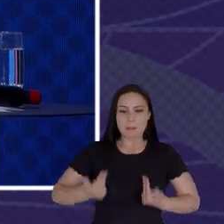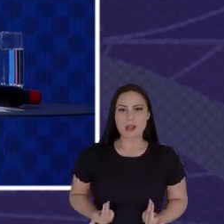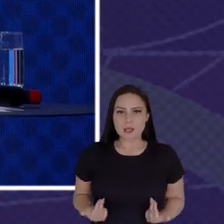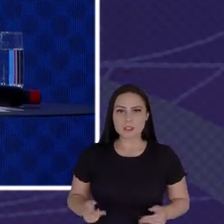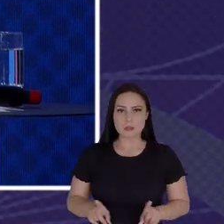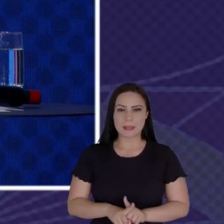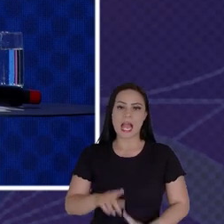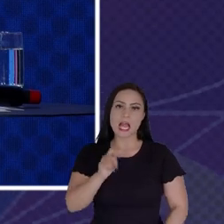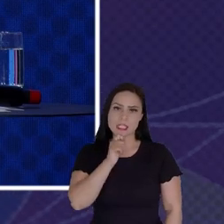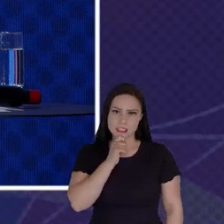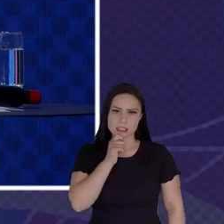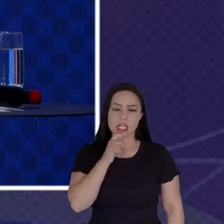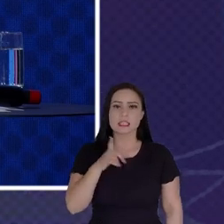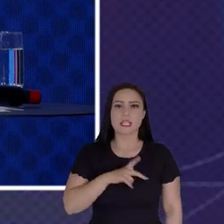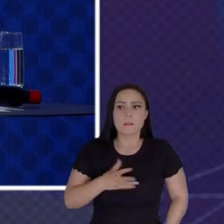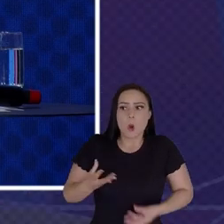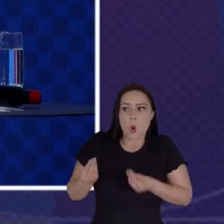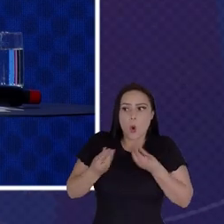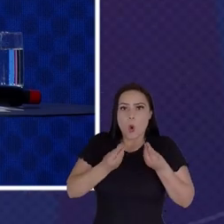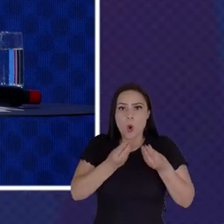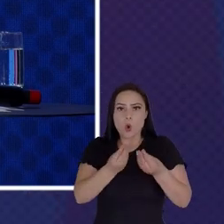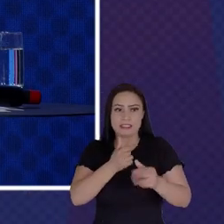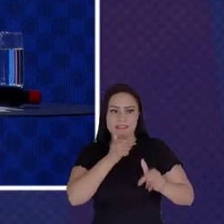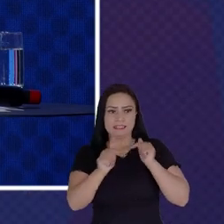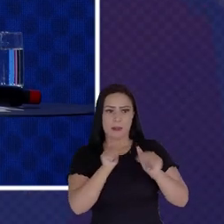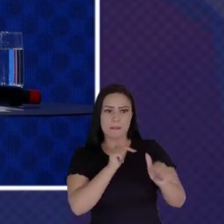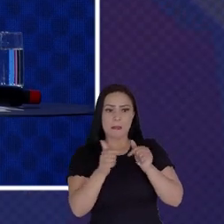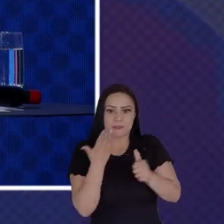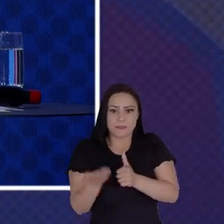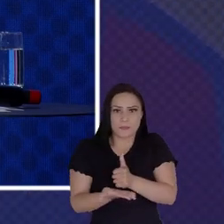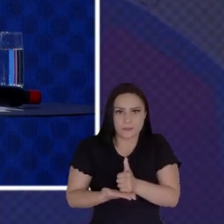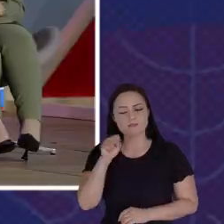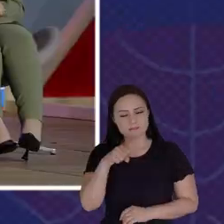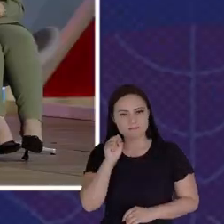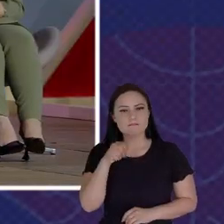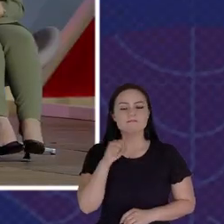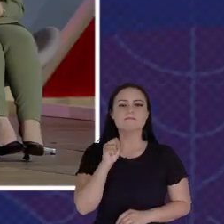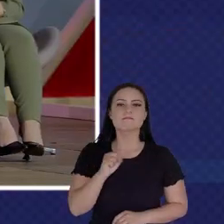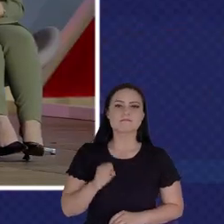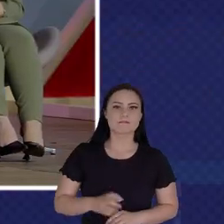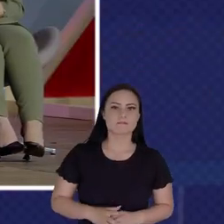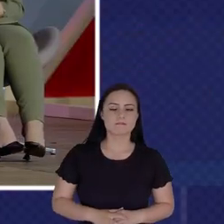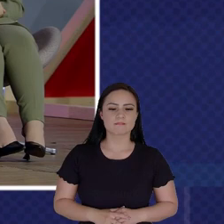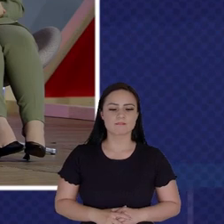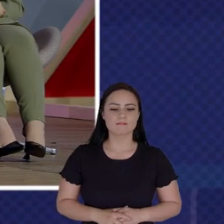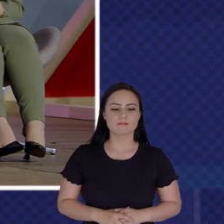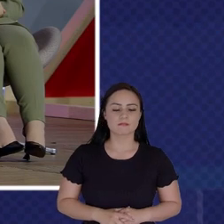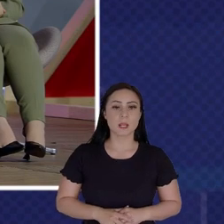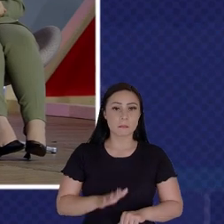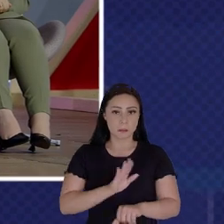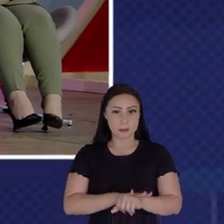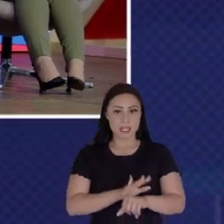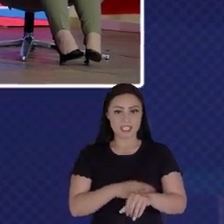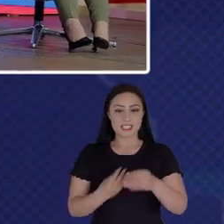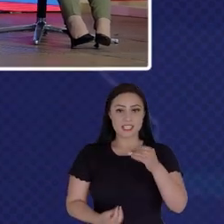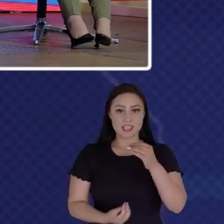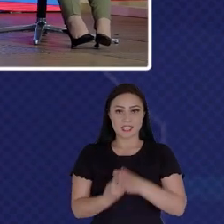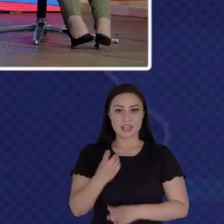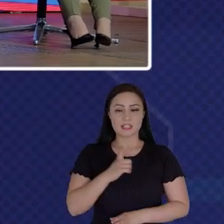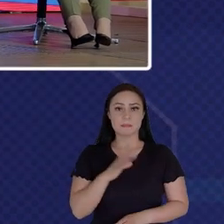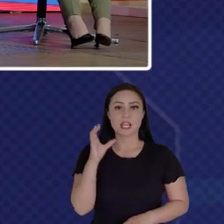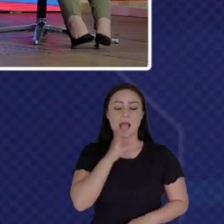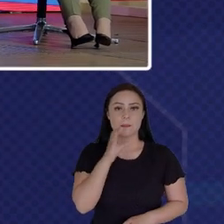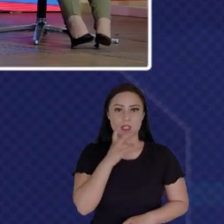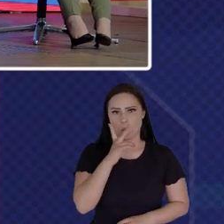Lot Of Fundamental Work To Be Done So Let's Go Faster It's Time To Create Let's Go Faster I Think We Already Have A